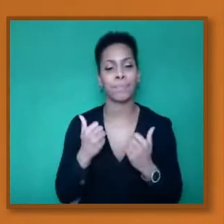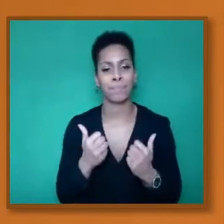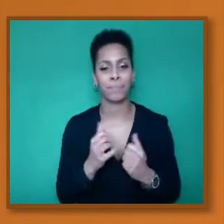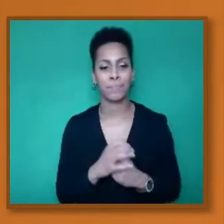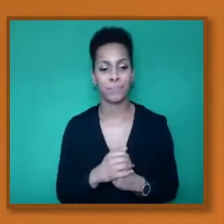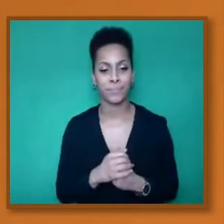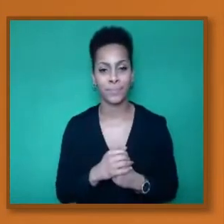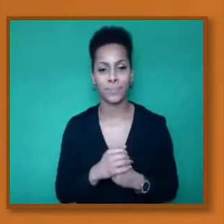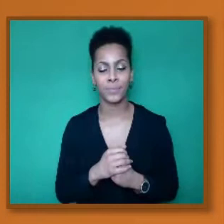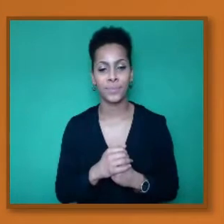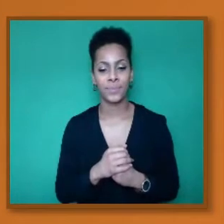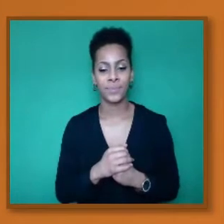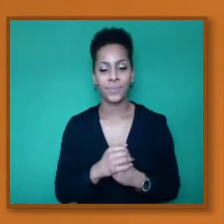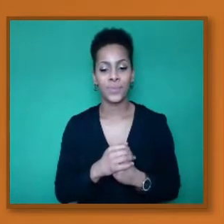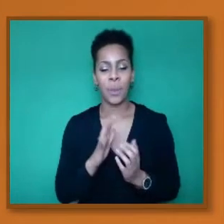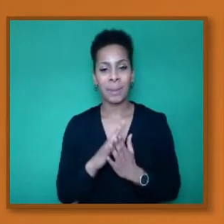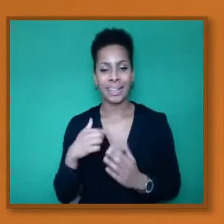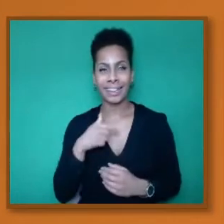say next slide.